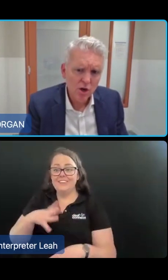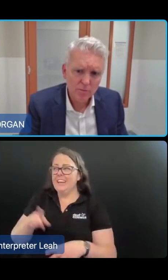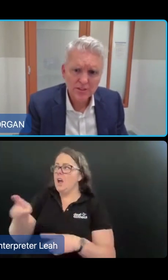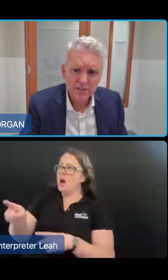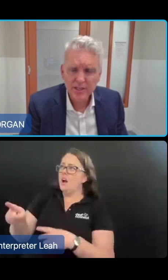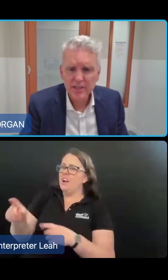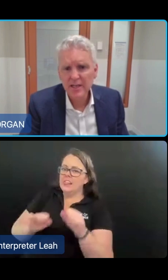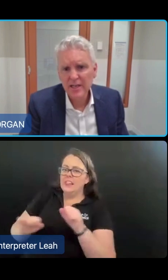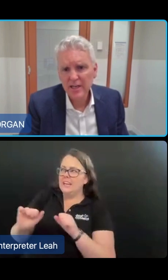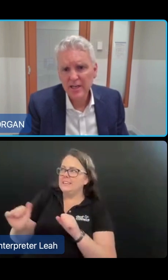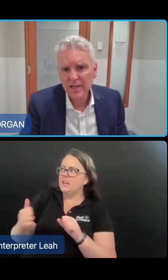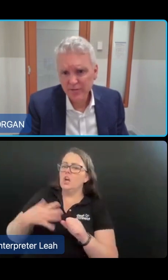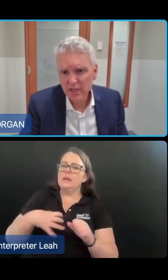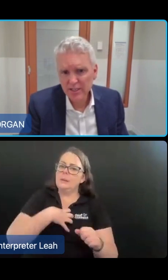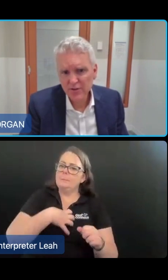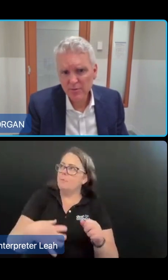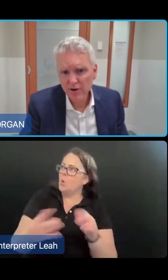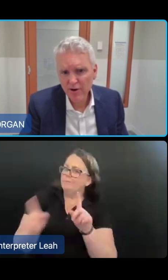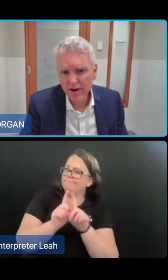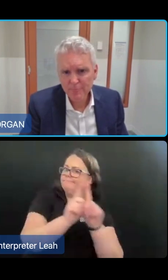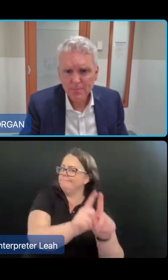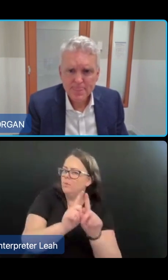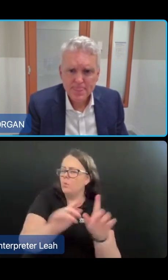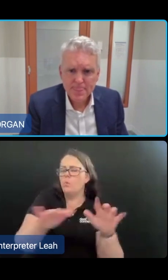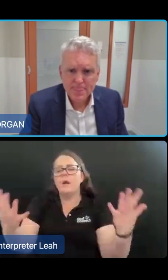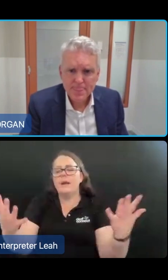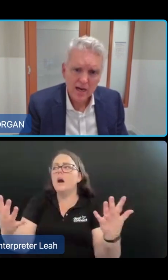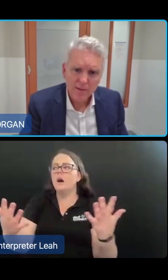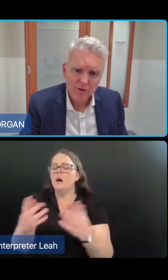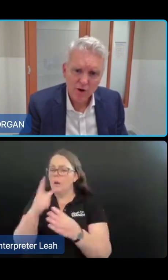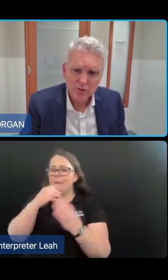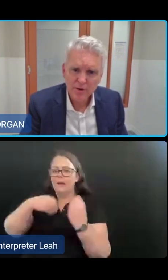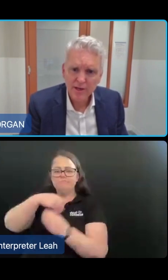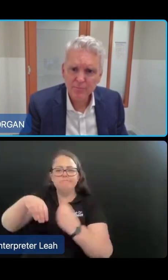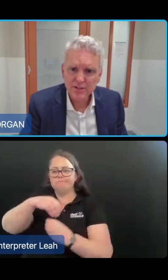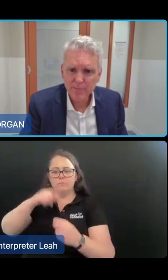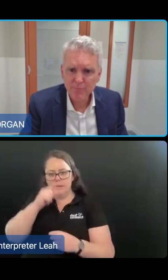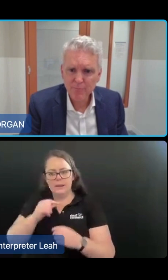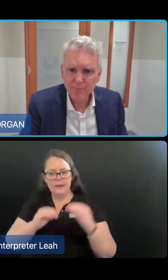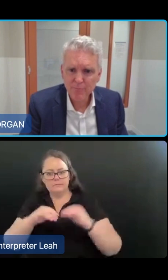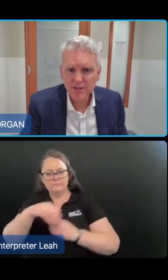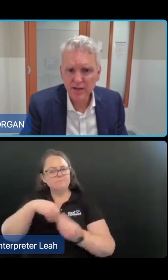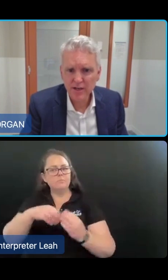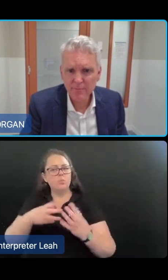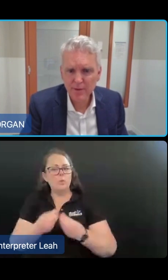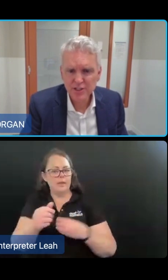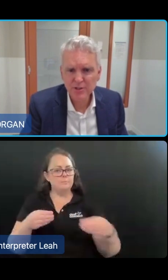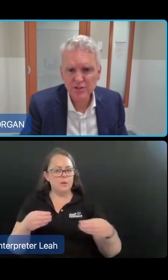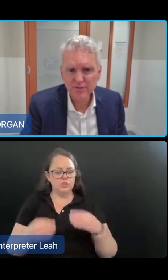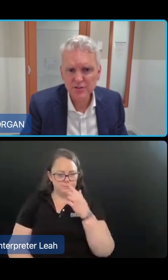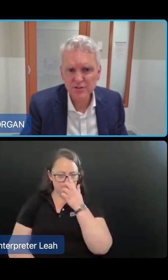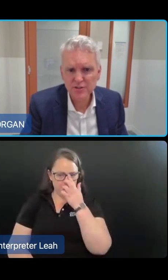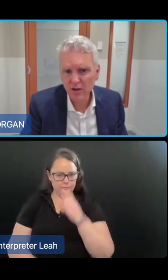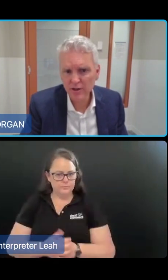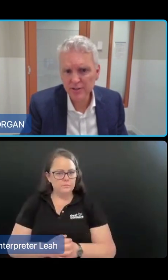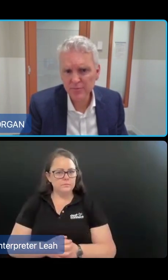services will be listed in a service list for the program and providers will be separately funded to deliver care management